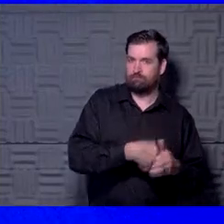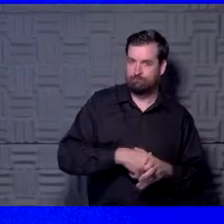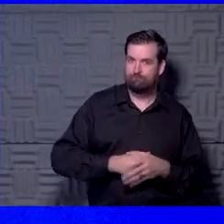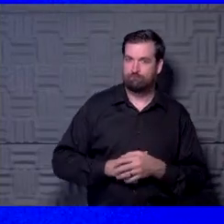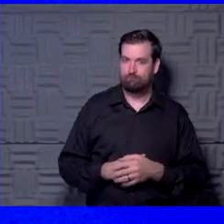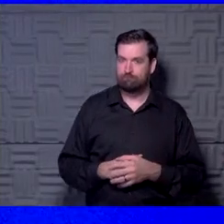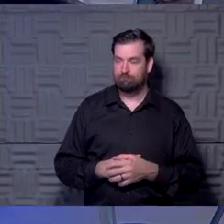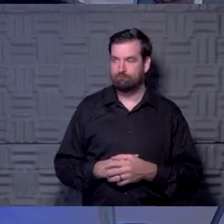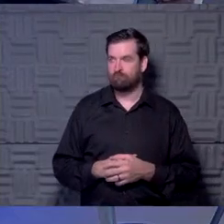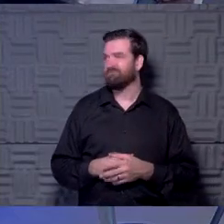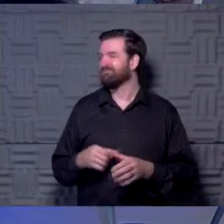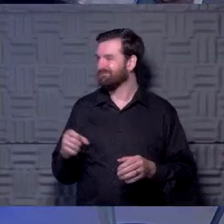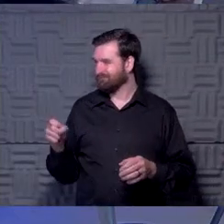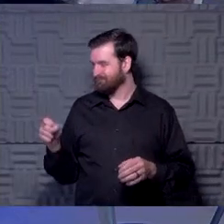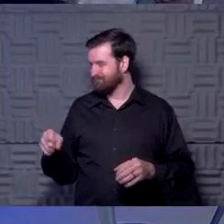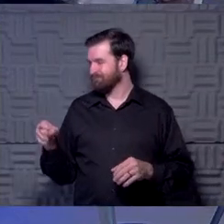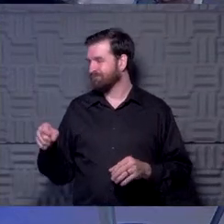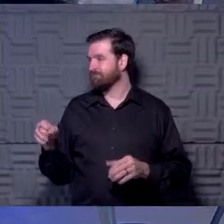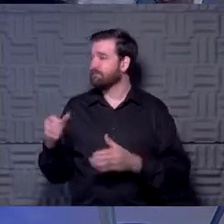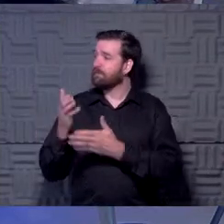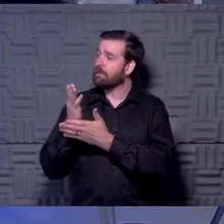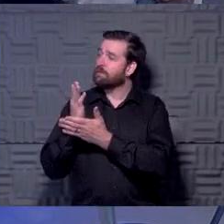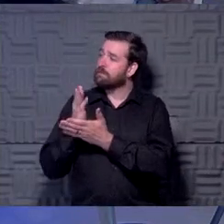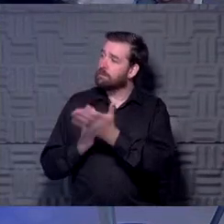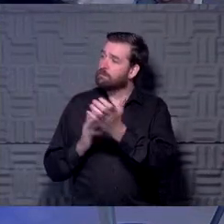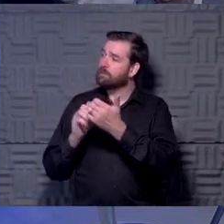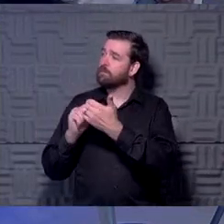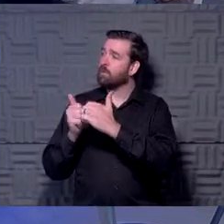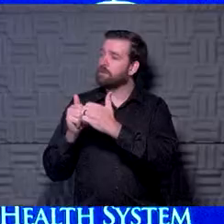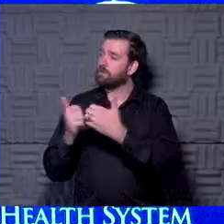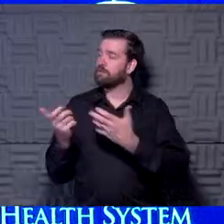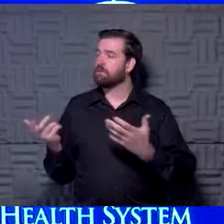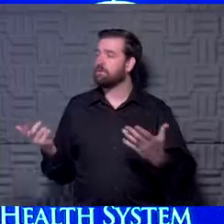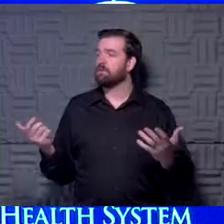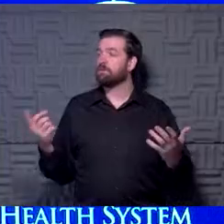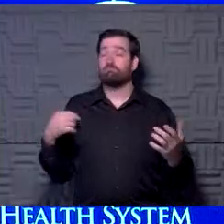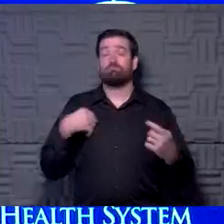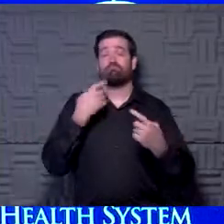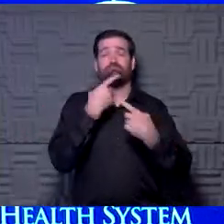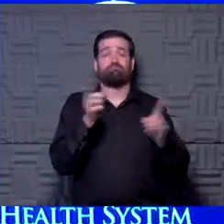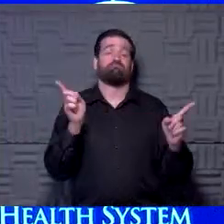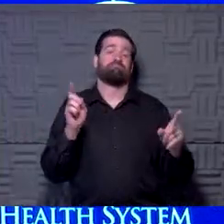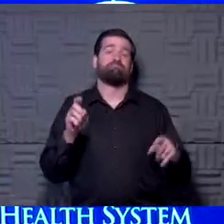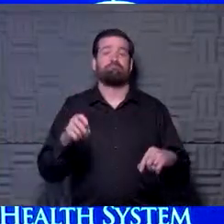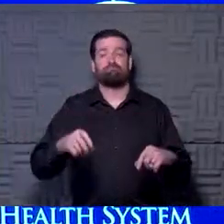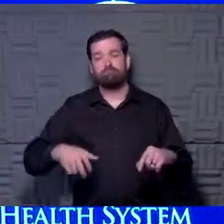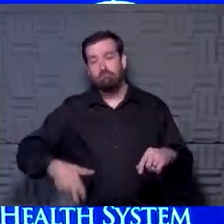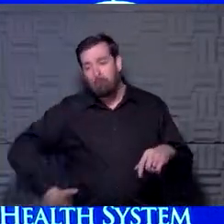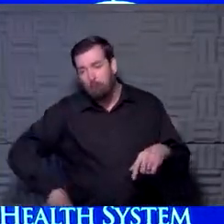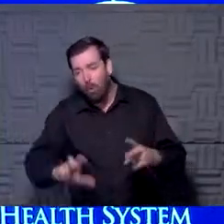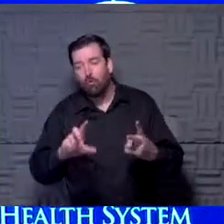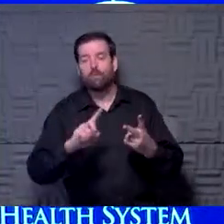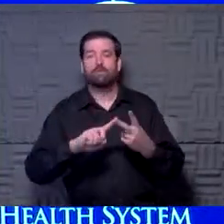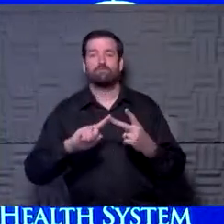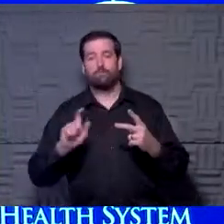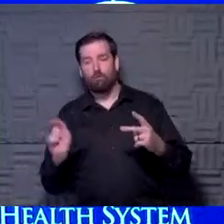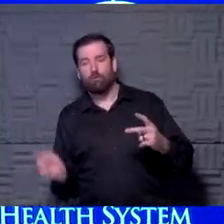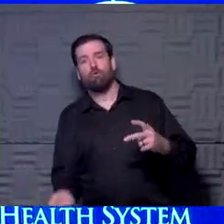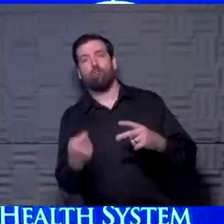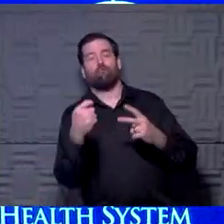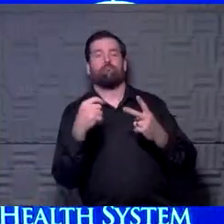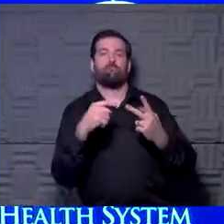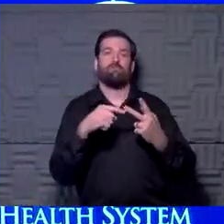outdoors. Yeah. And I think there are some sports, you know, I'm going to tell you that bowling, golf, and